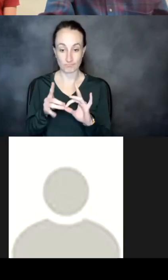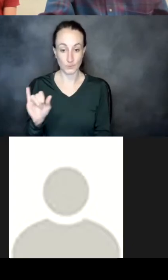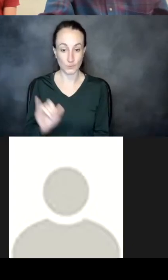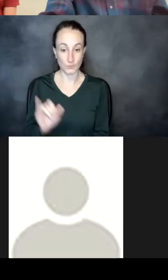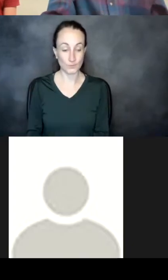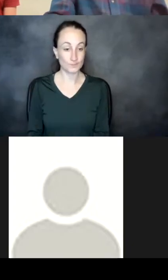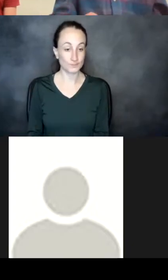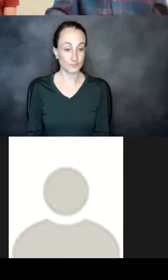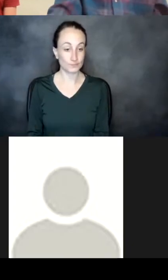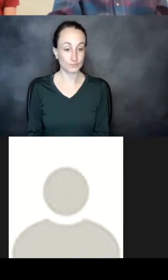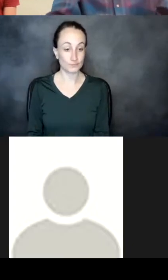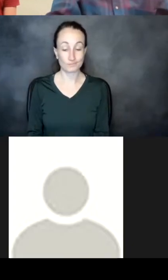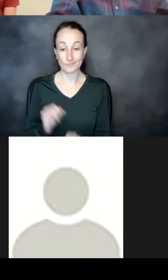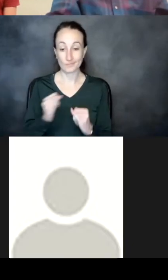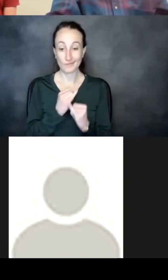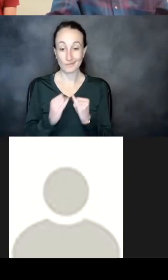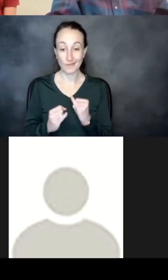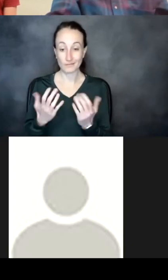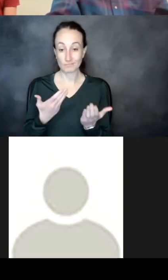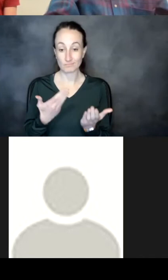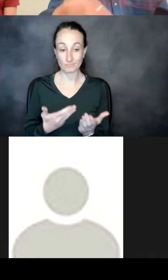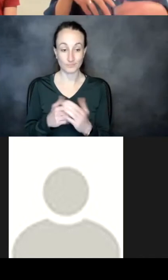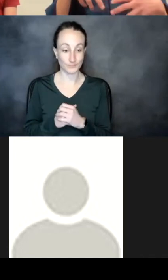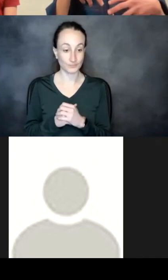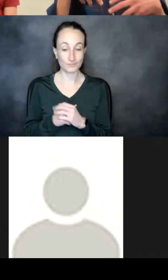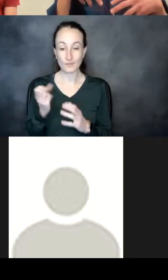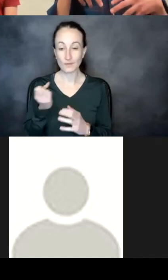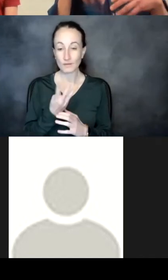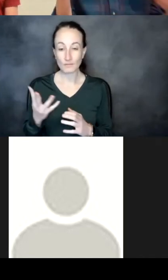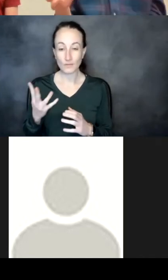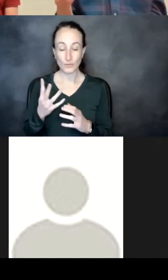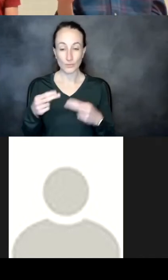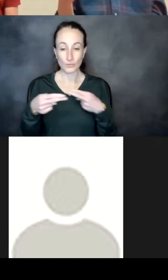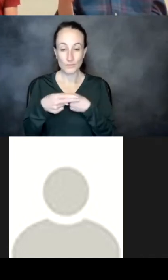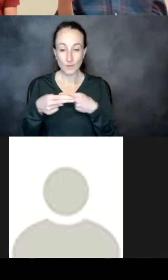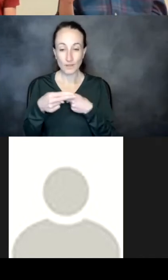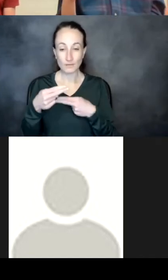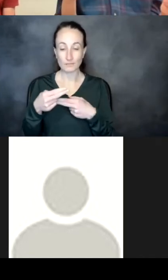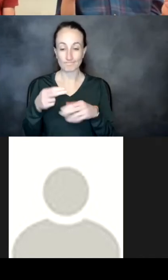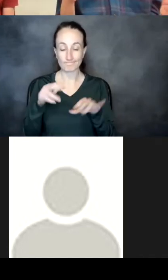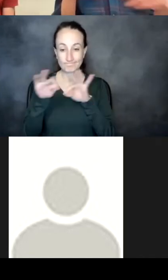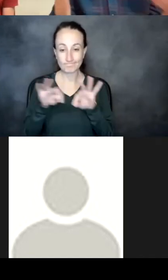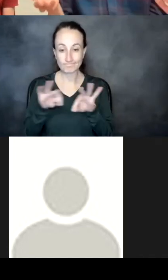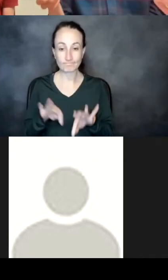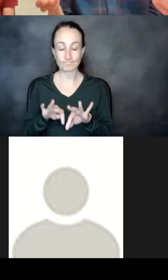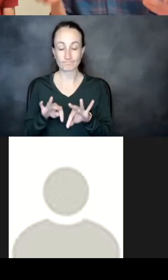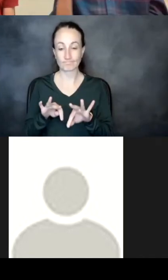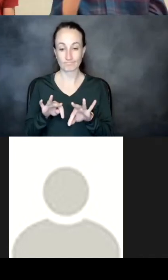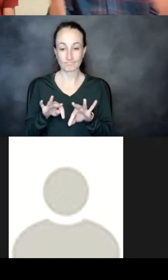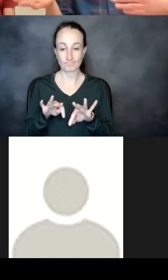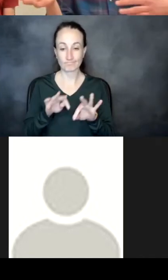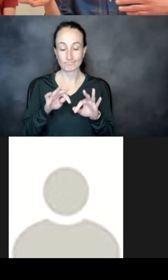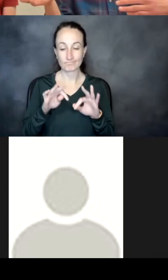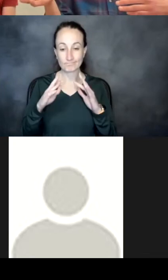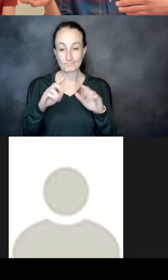and then yes in the last little bit here we just have a few slides trying to describe to you uh the differences and